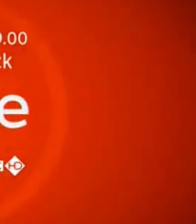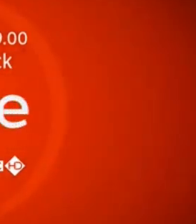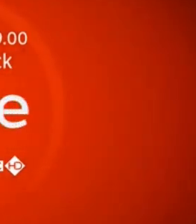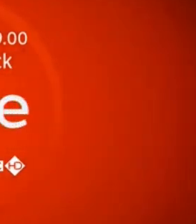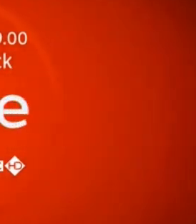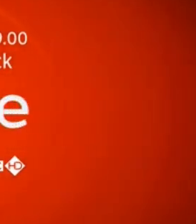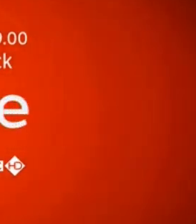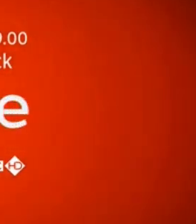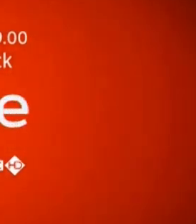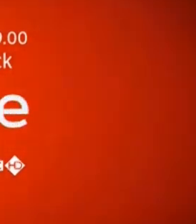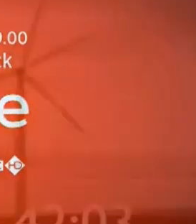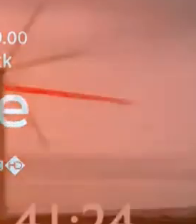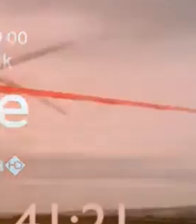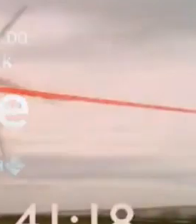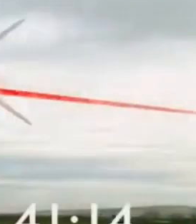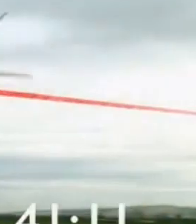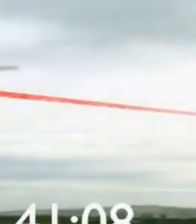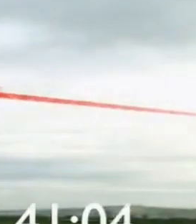BBC One.